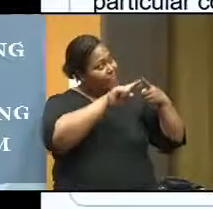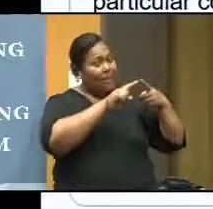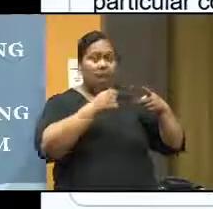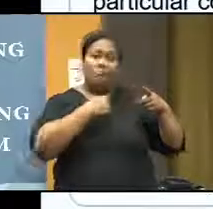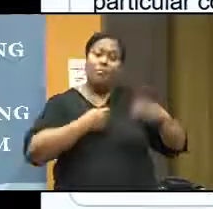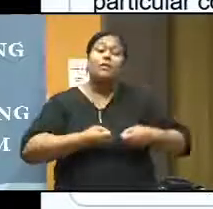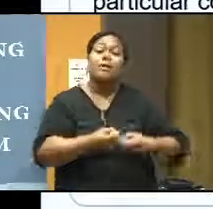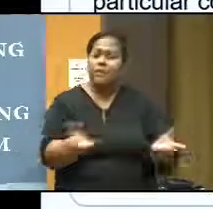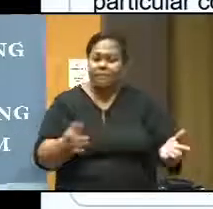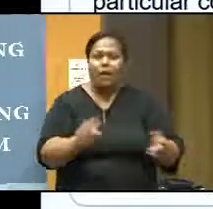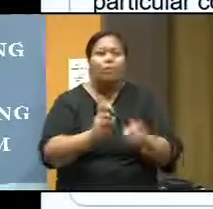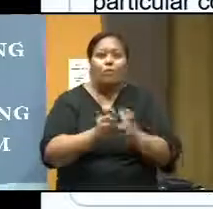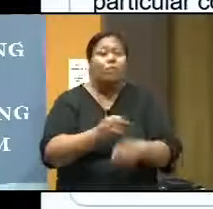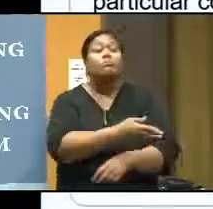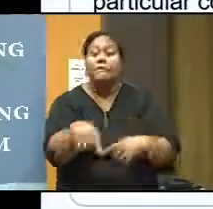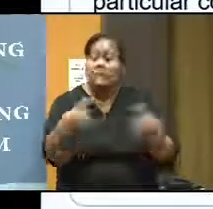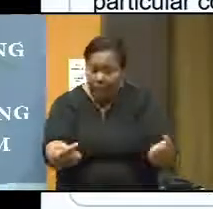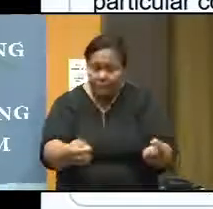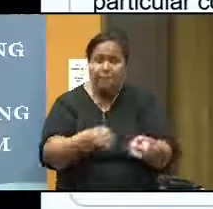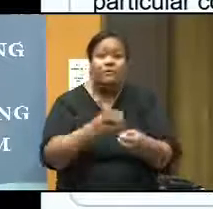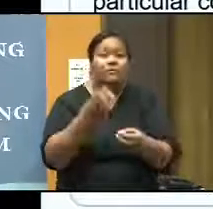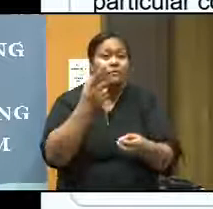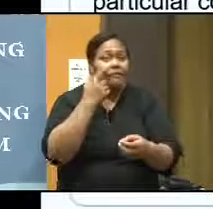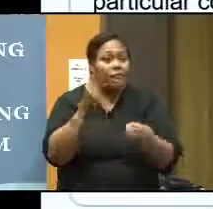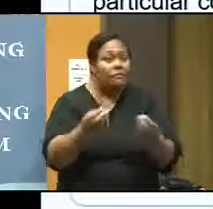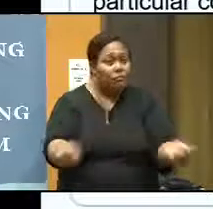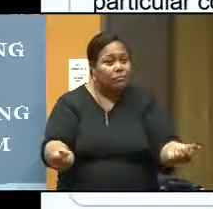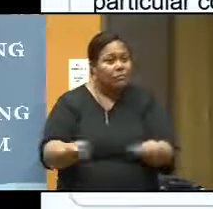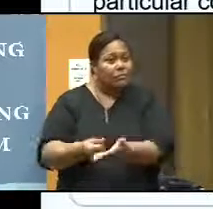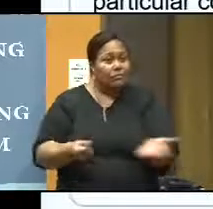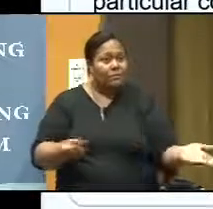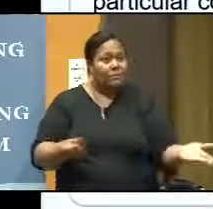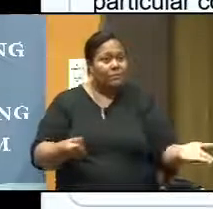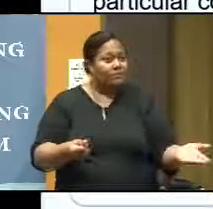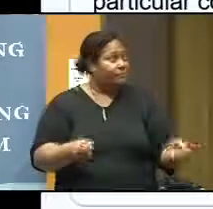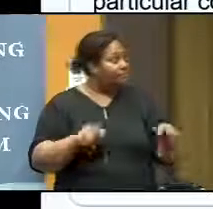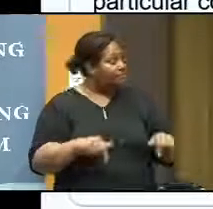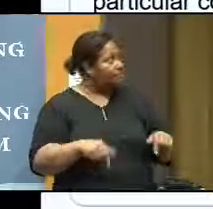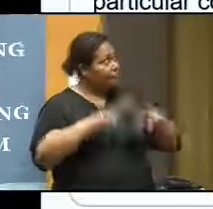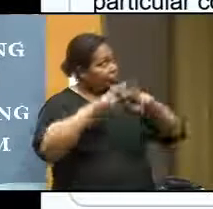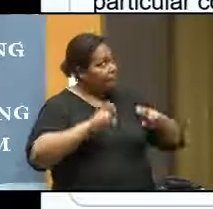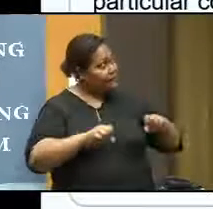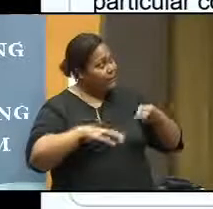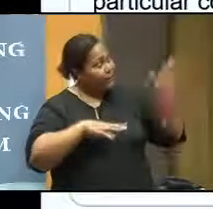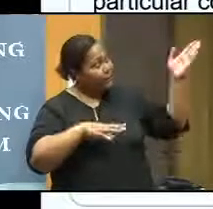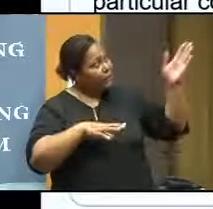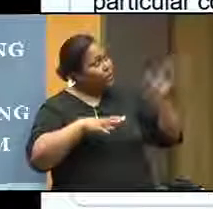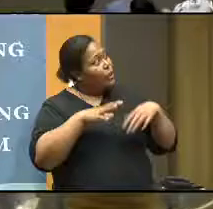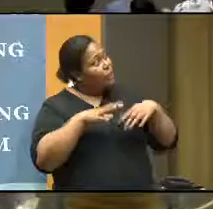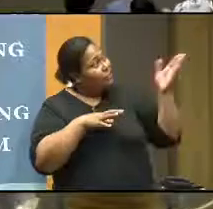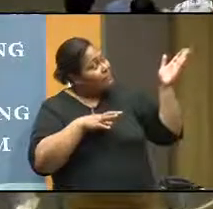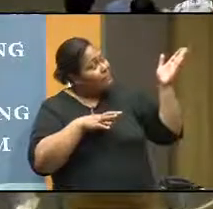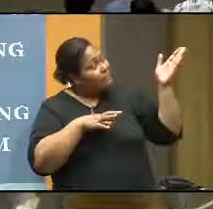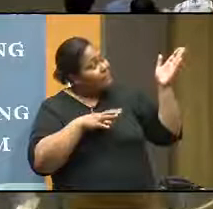and this one do think how to find out a solution. And for the research-active universities, for example, like USP, nowadays, I think